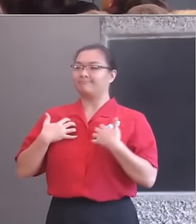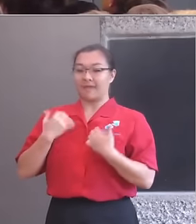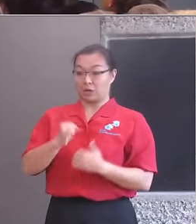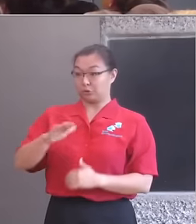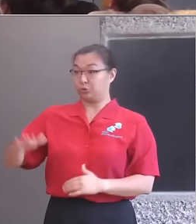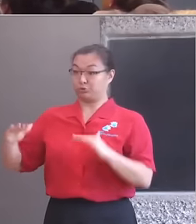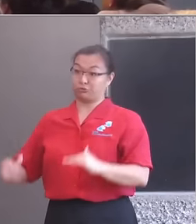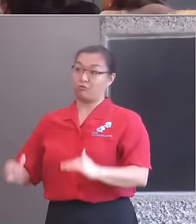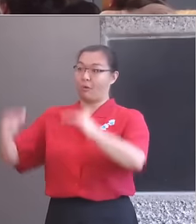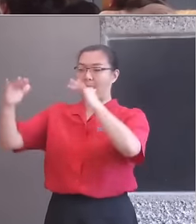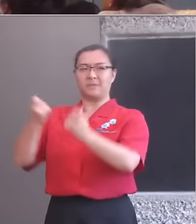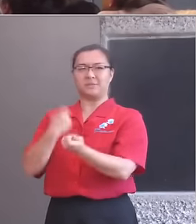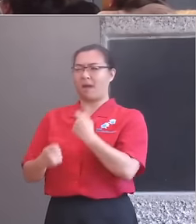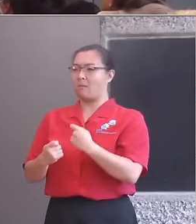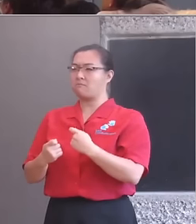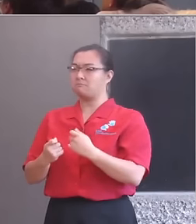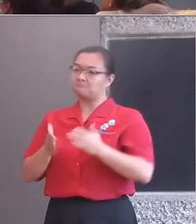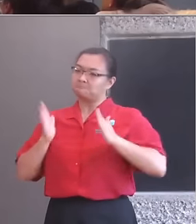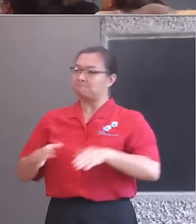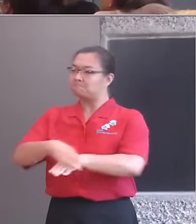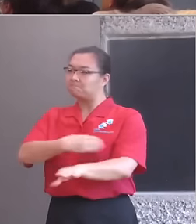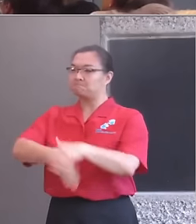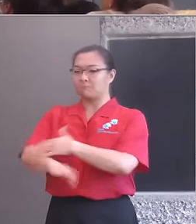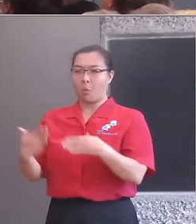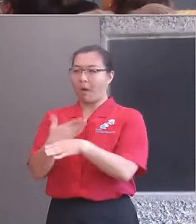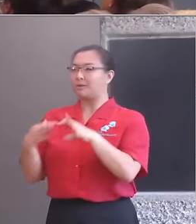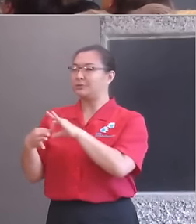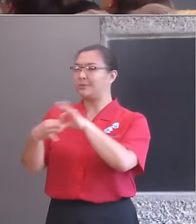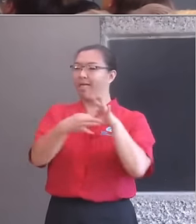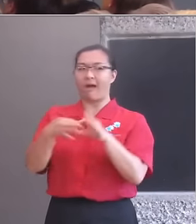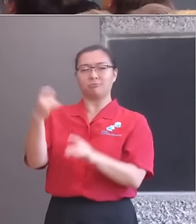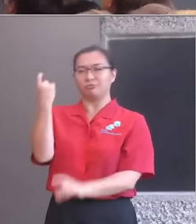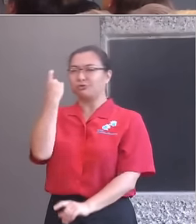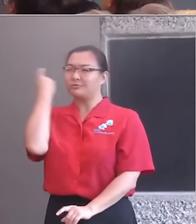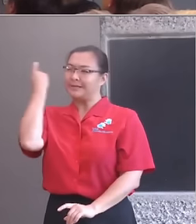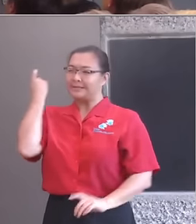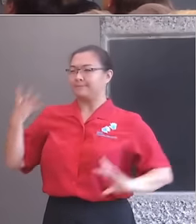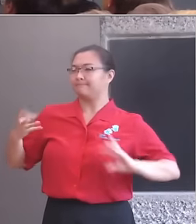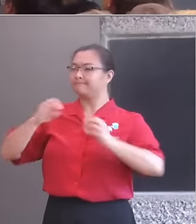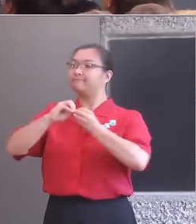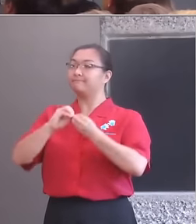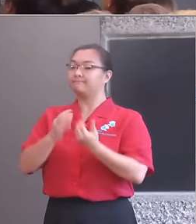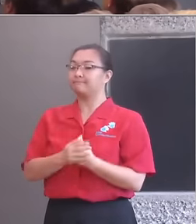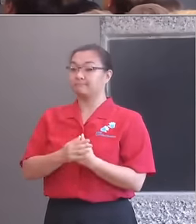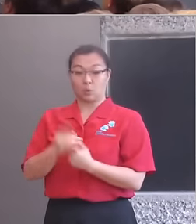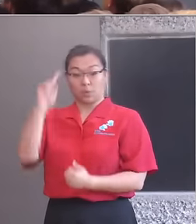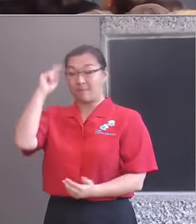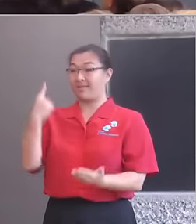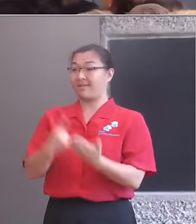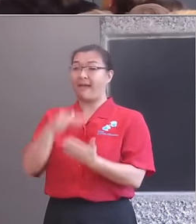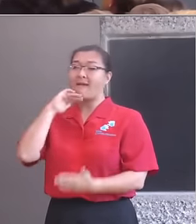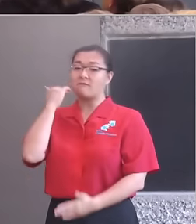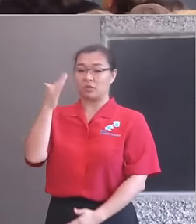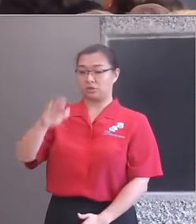imaginative, disciplined and collaborative. We believe that every child should be able to create, to